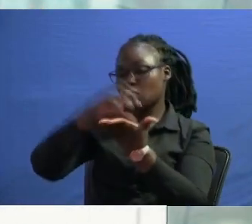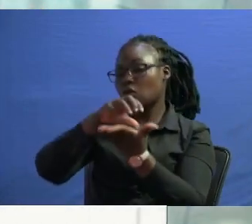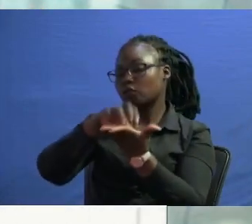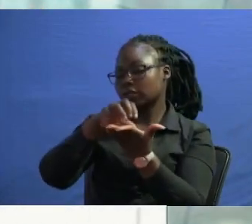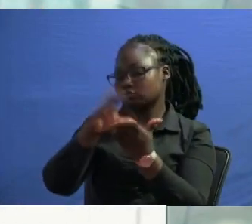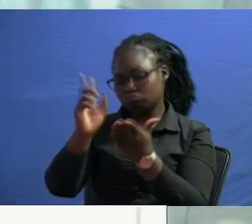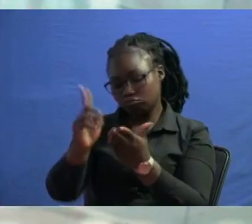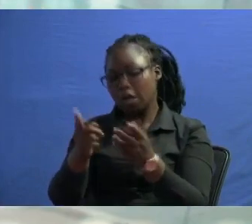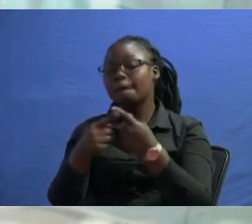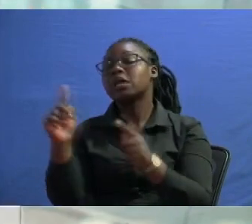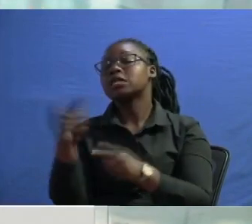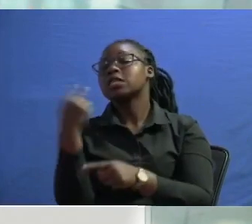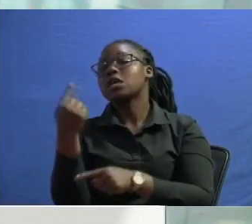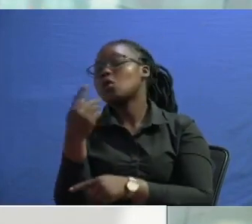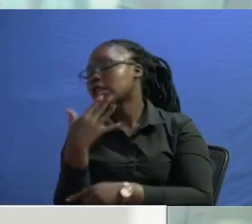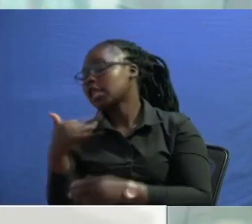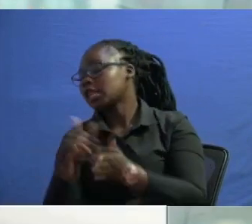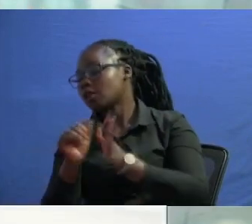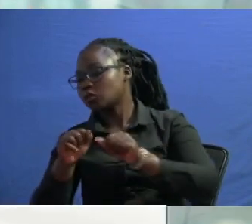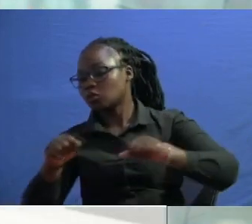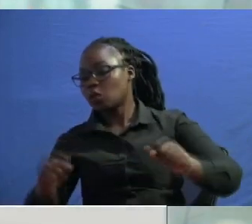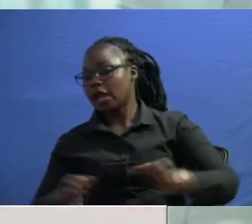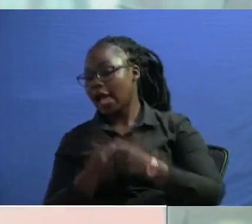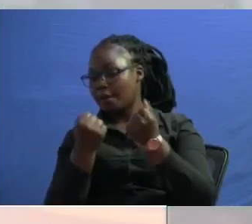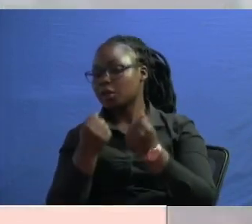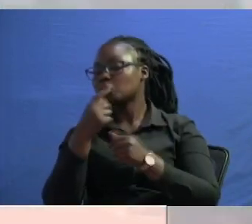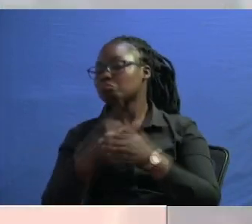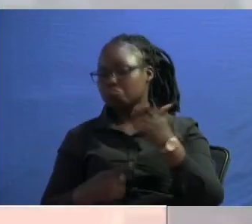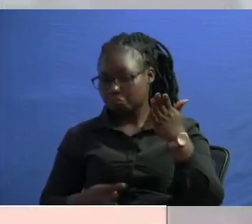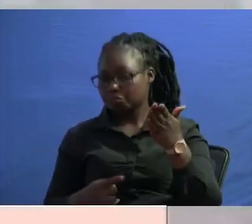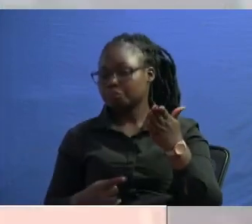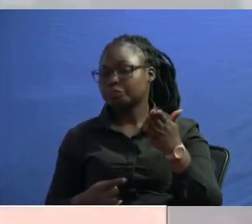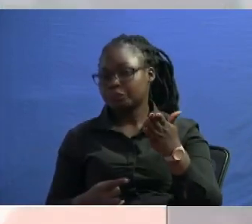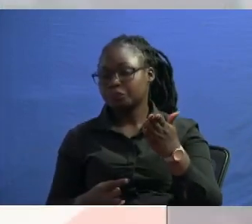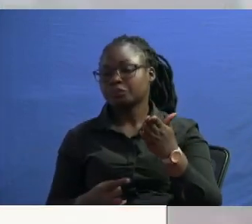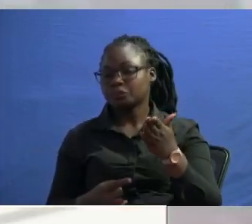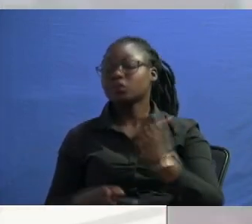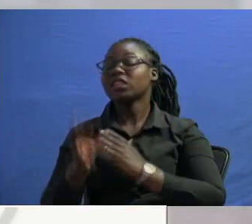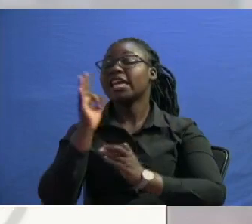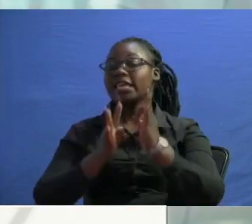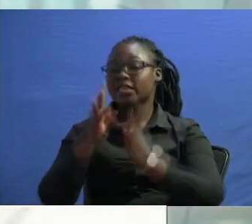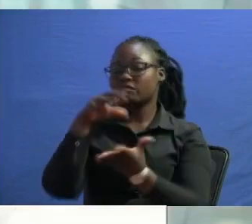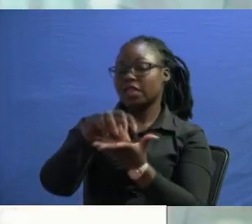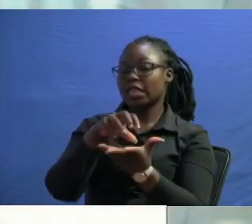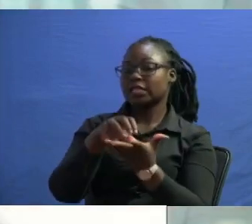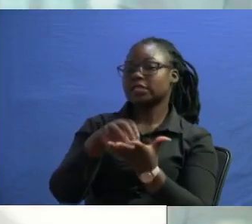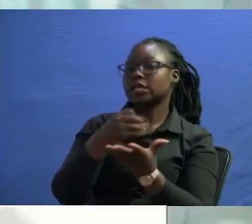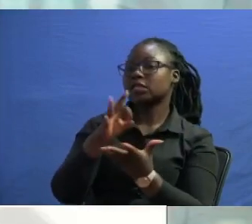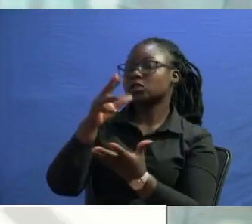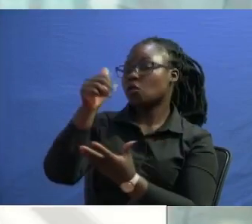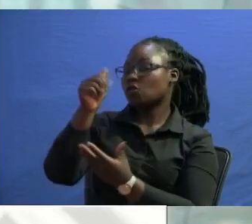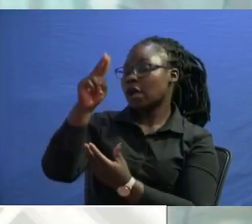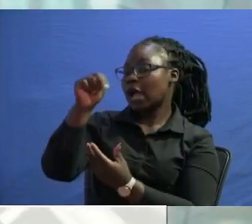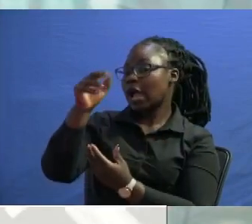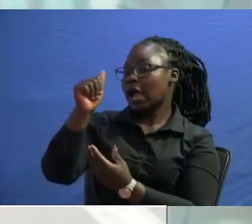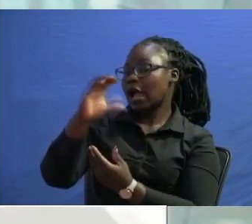you is that the only thing that can happen is that uh if the state of anarchy in haiti